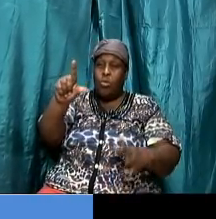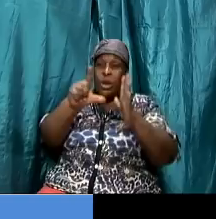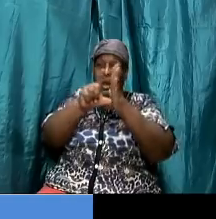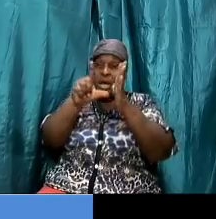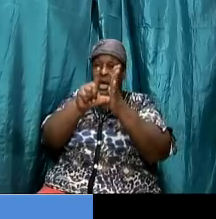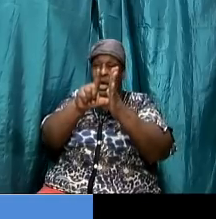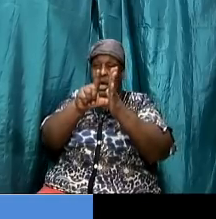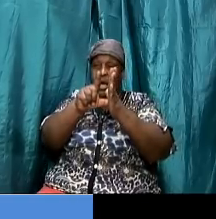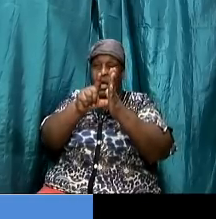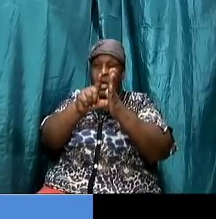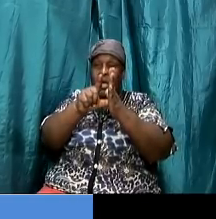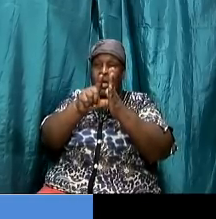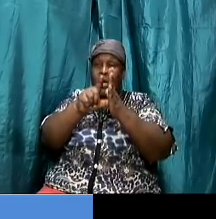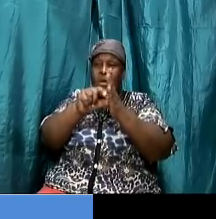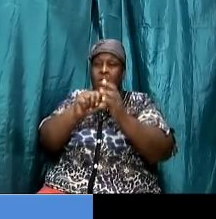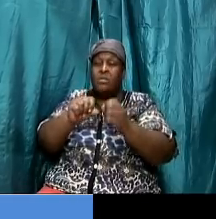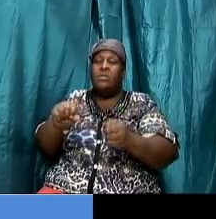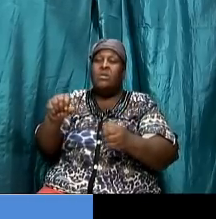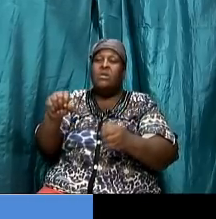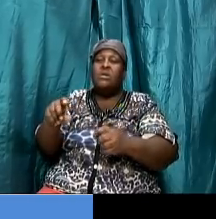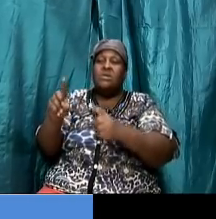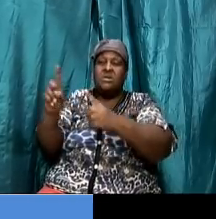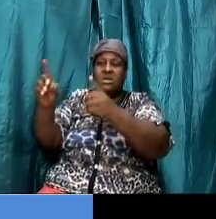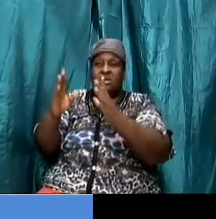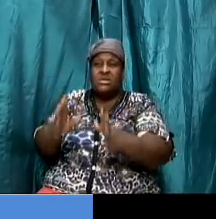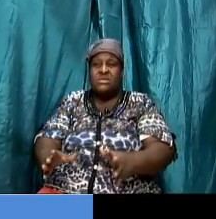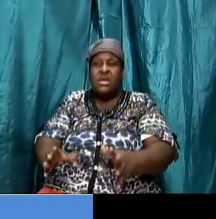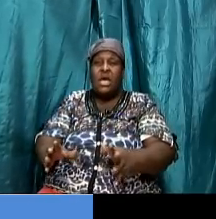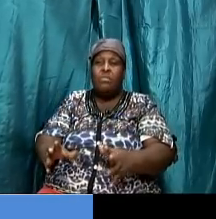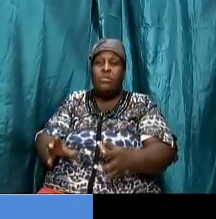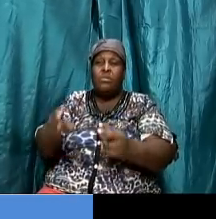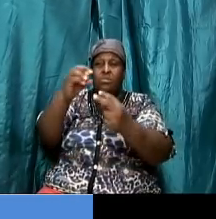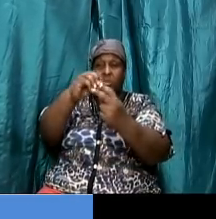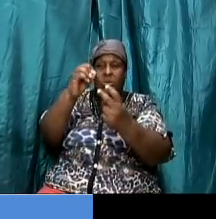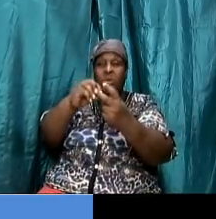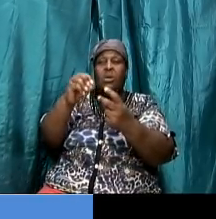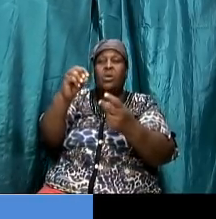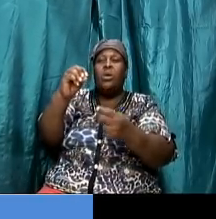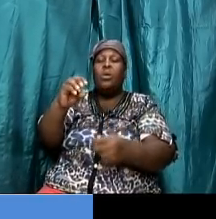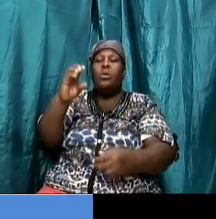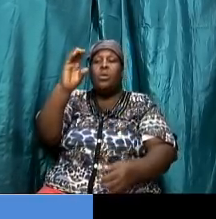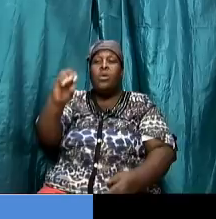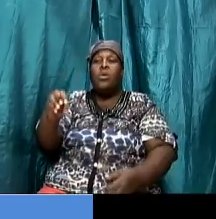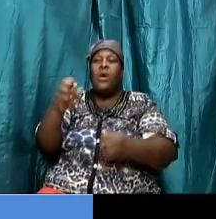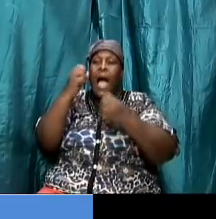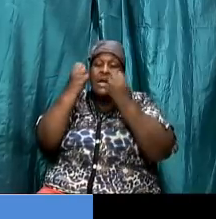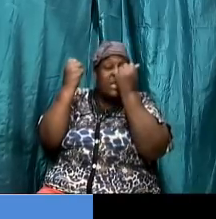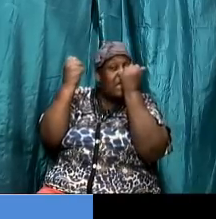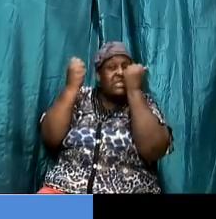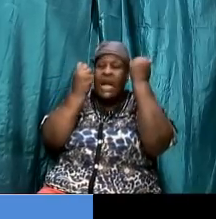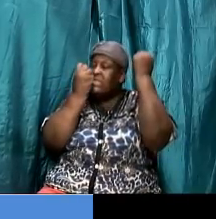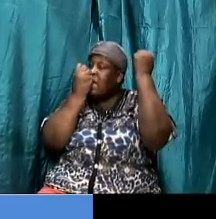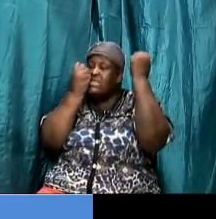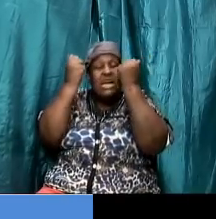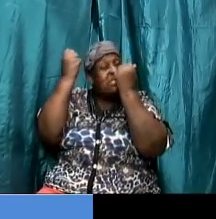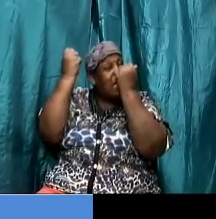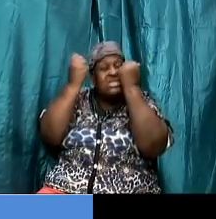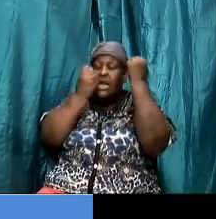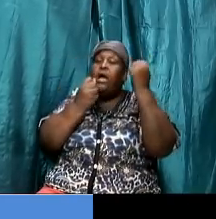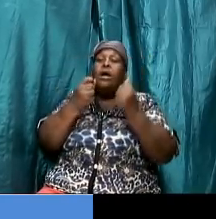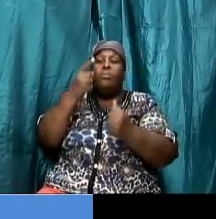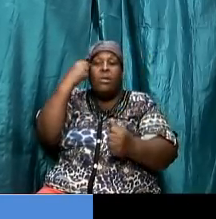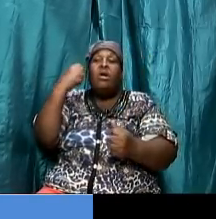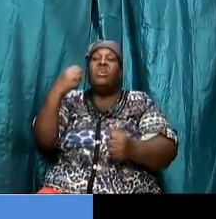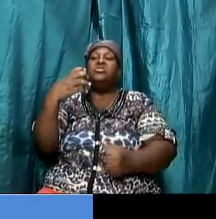corn pluck it when i consider harvesting because they were hungry we saw